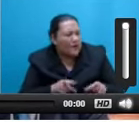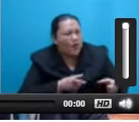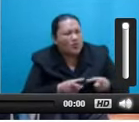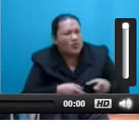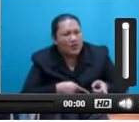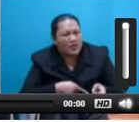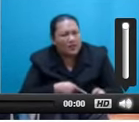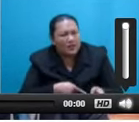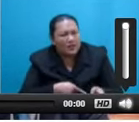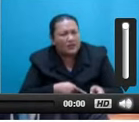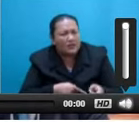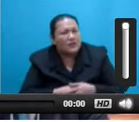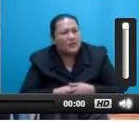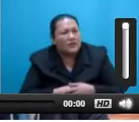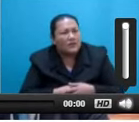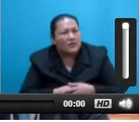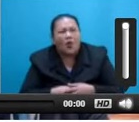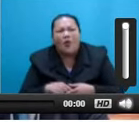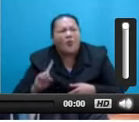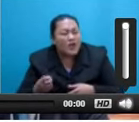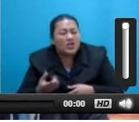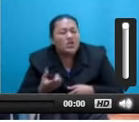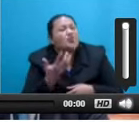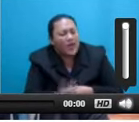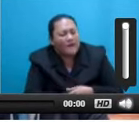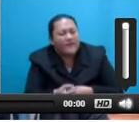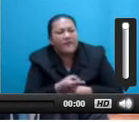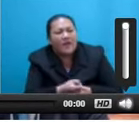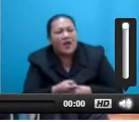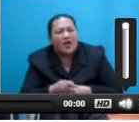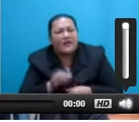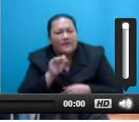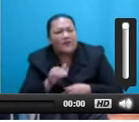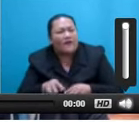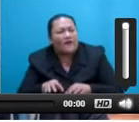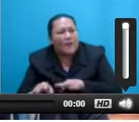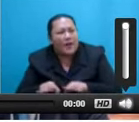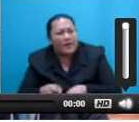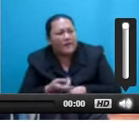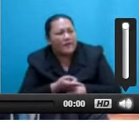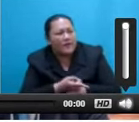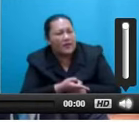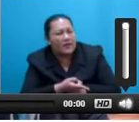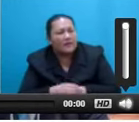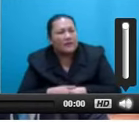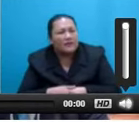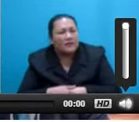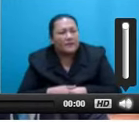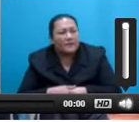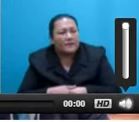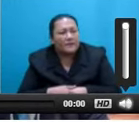of activities or what are the plans in place to do so in the near future. I am more than excited and pleased